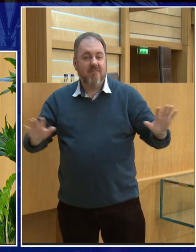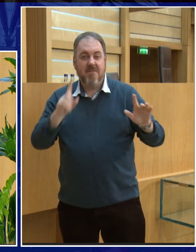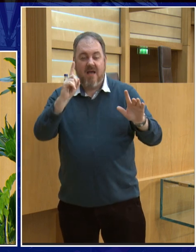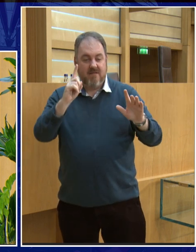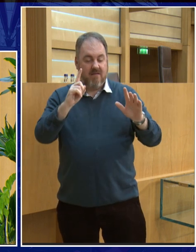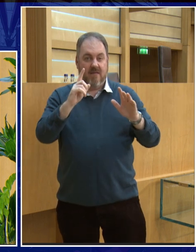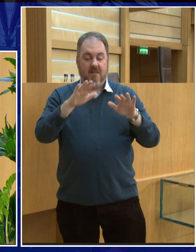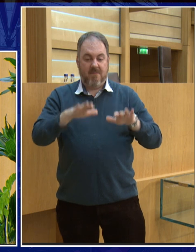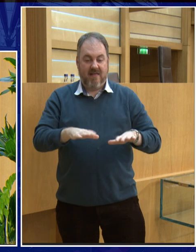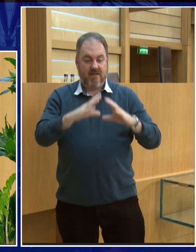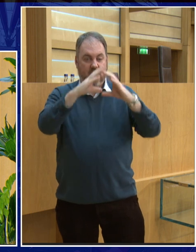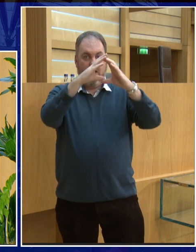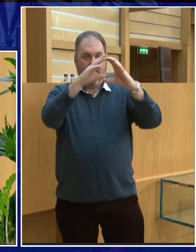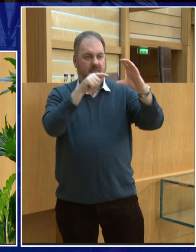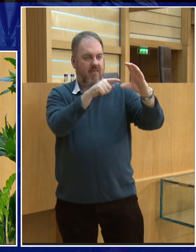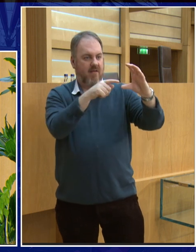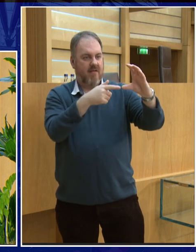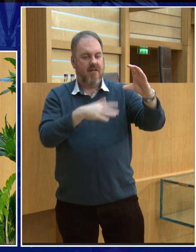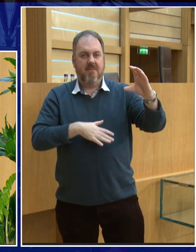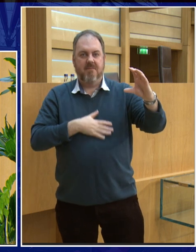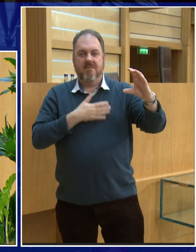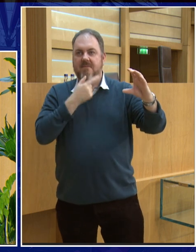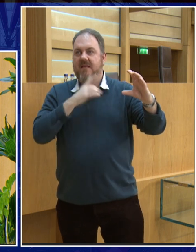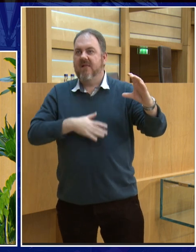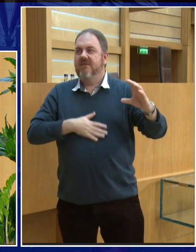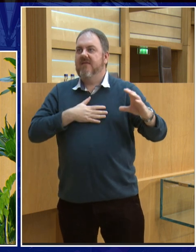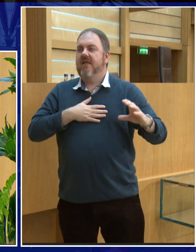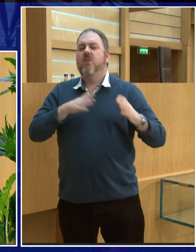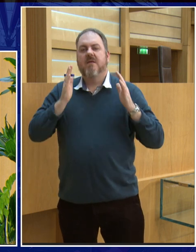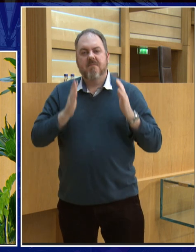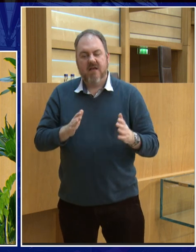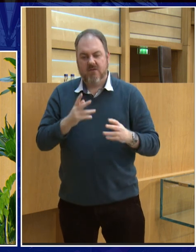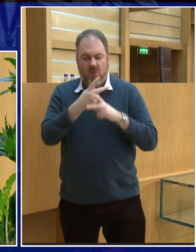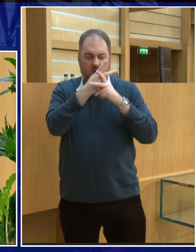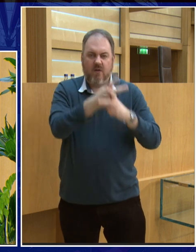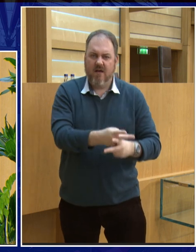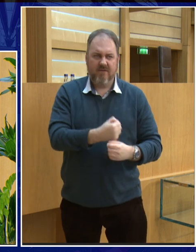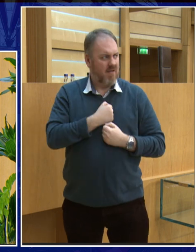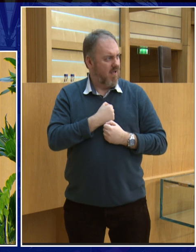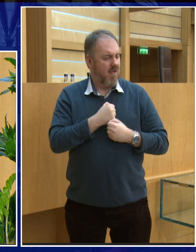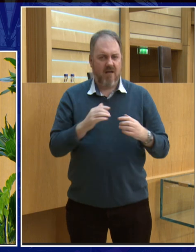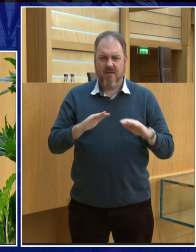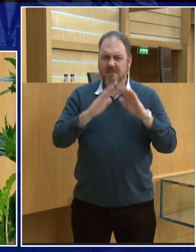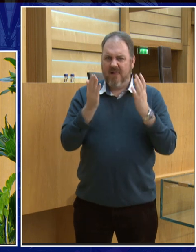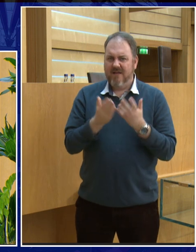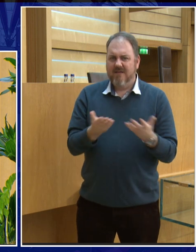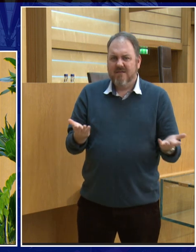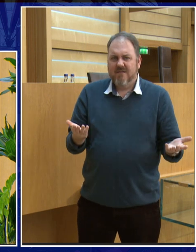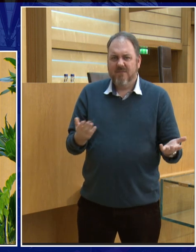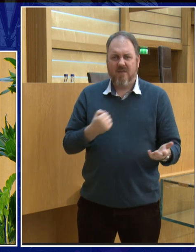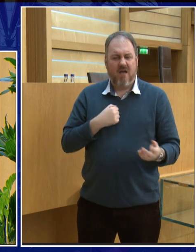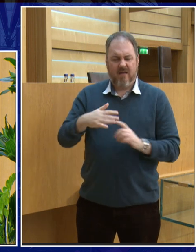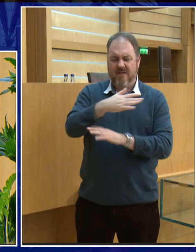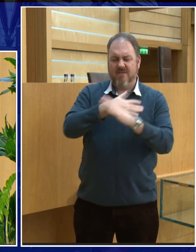images like this people were inspired to actually protect the earth. The environmental movement is thought to be partly